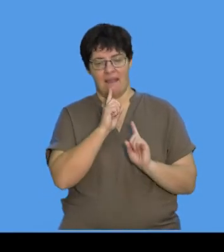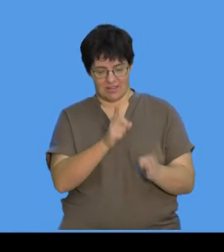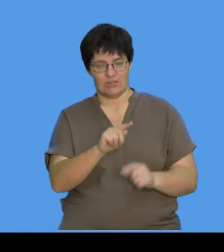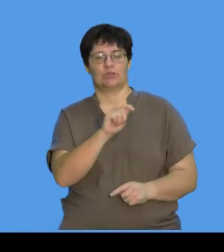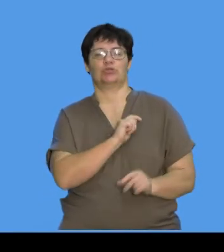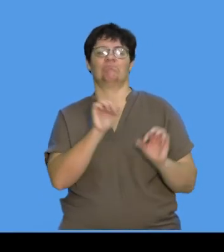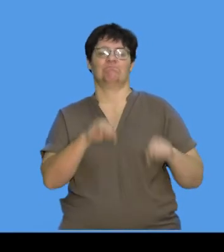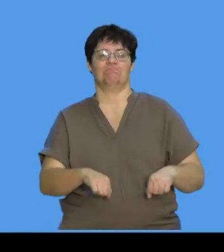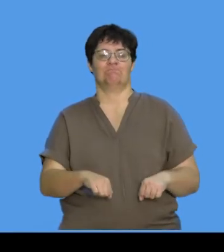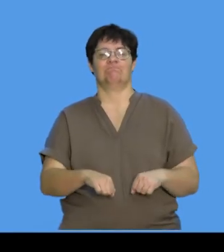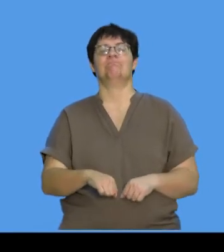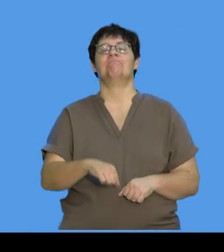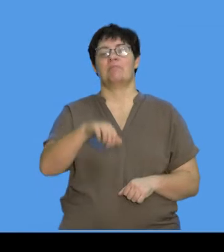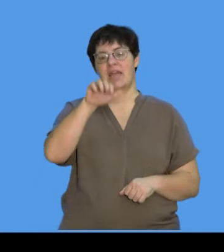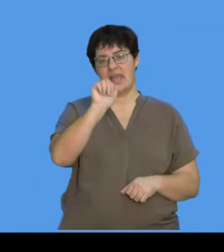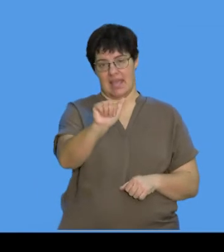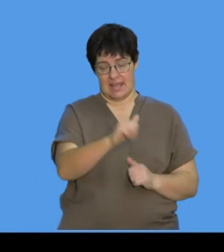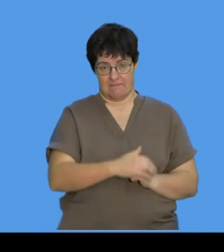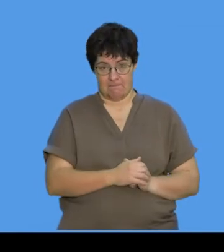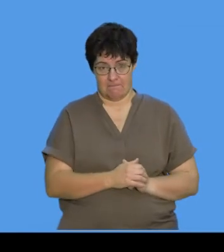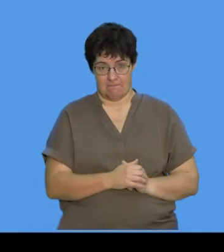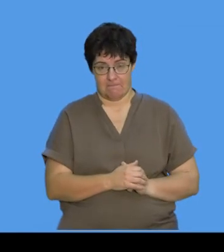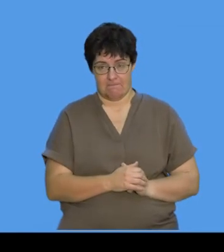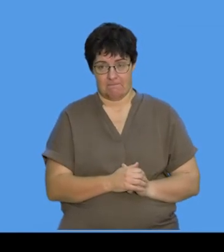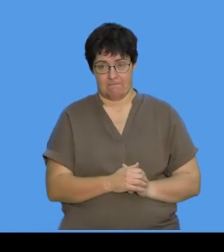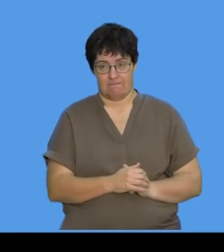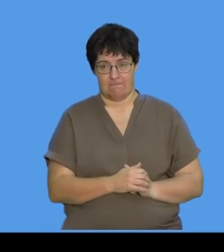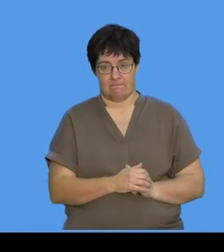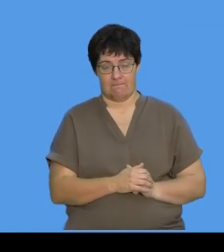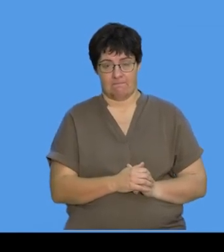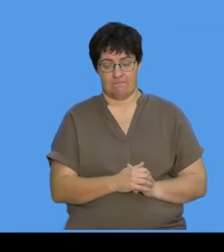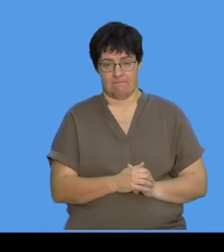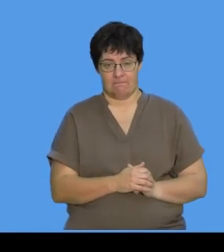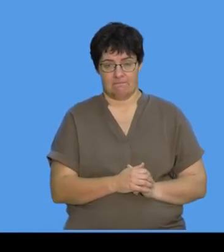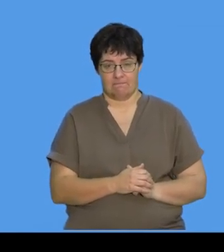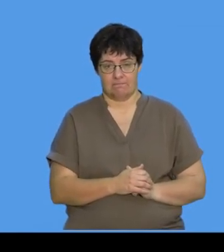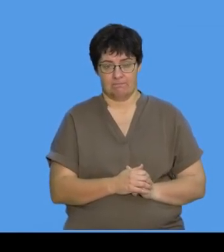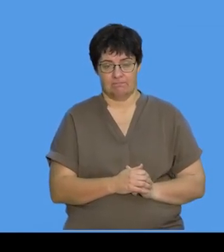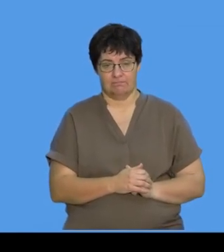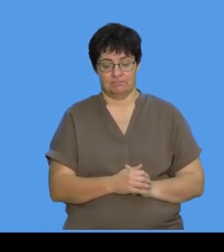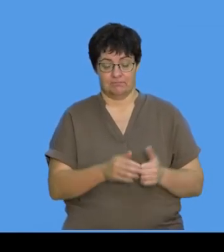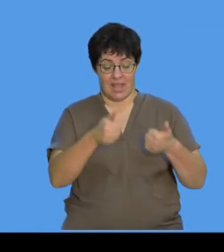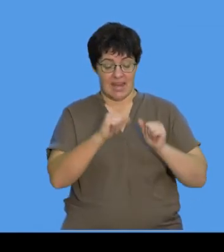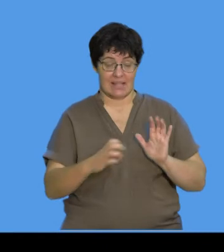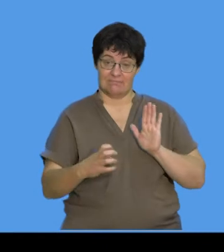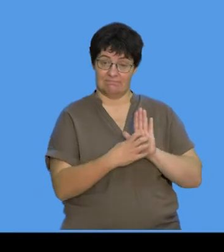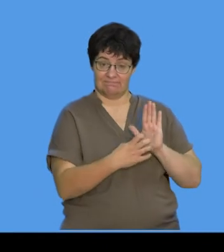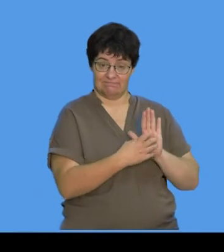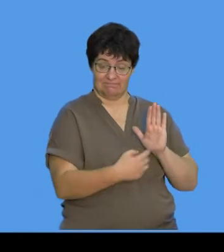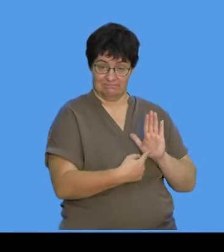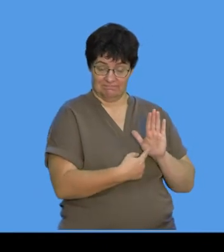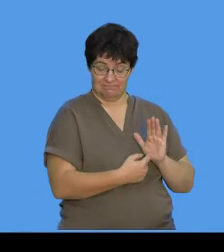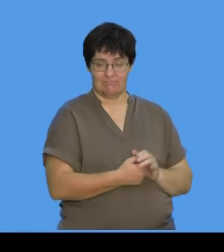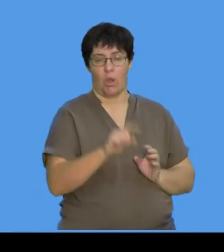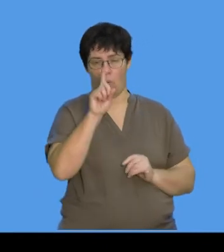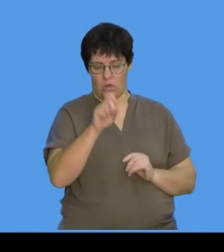our answer definitely is going to be A. Okay, guys, the next diagram, or the next